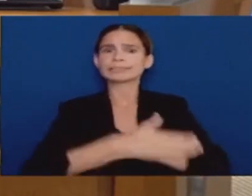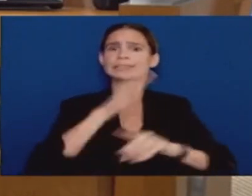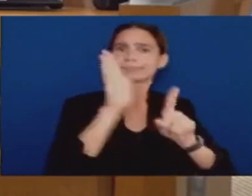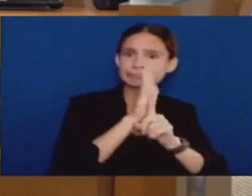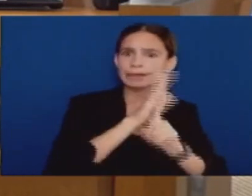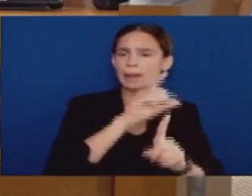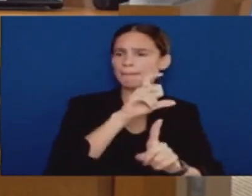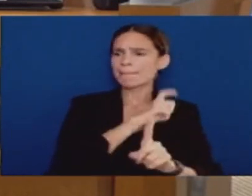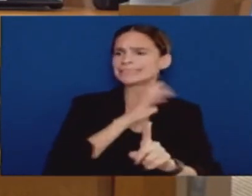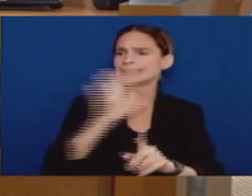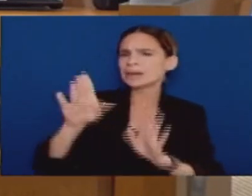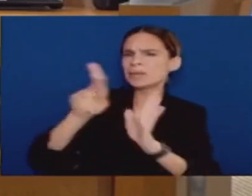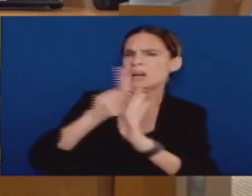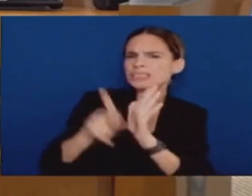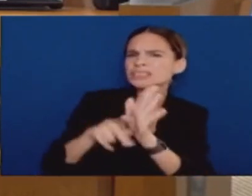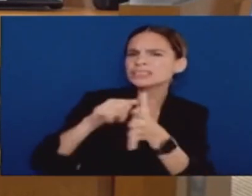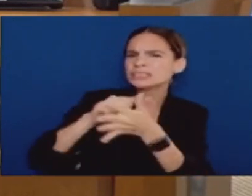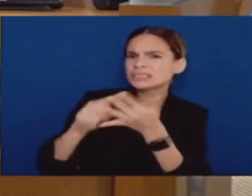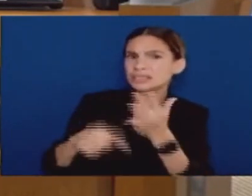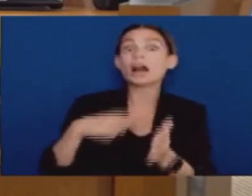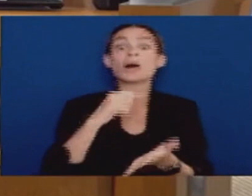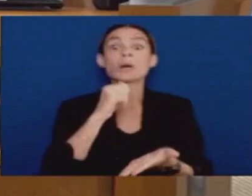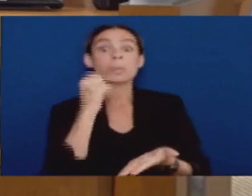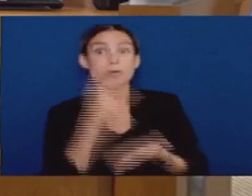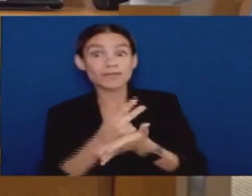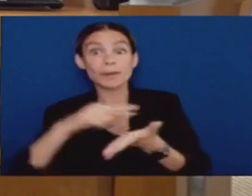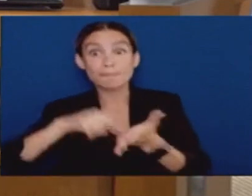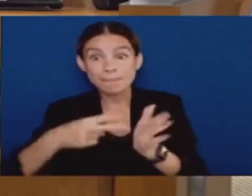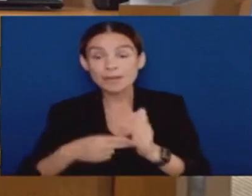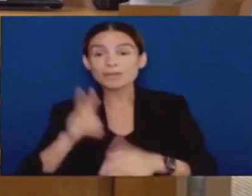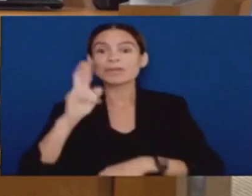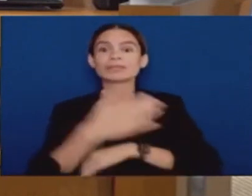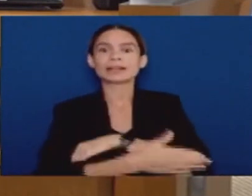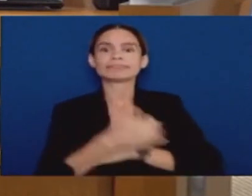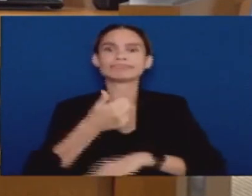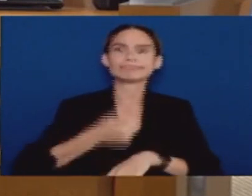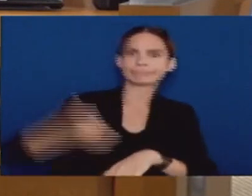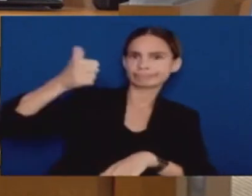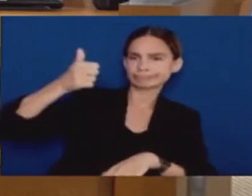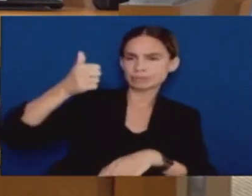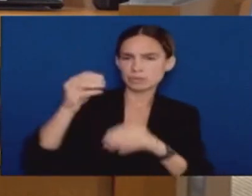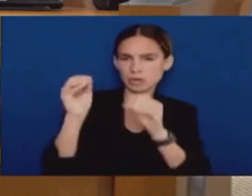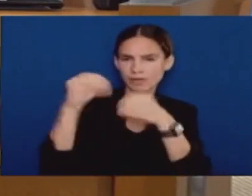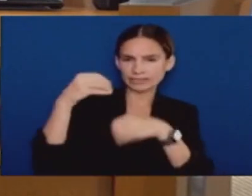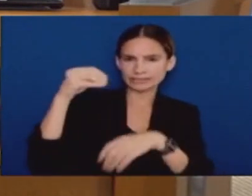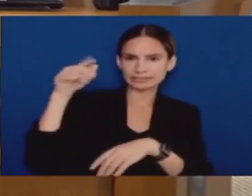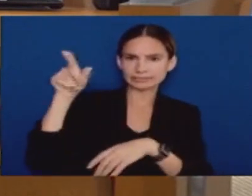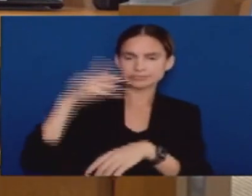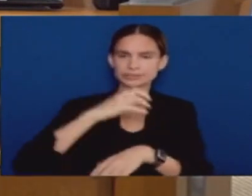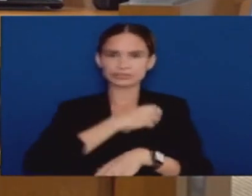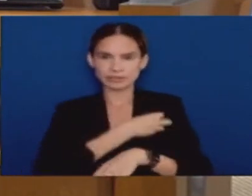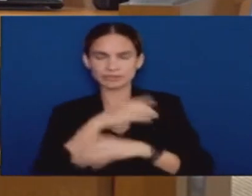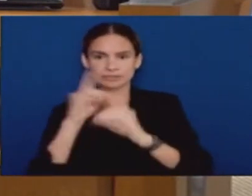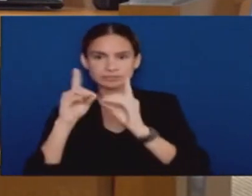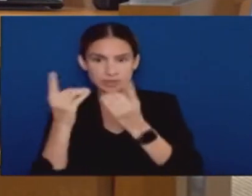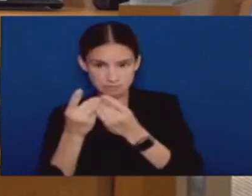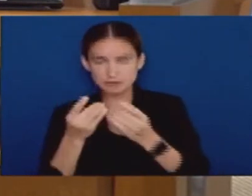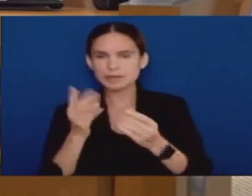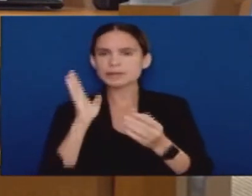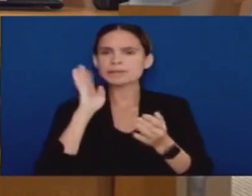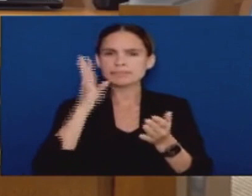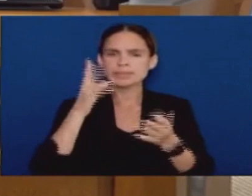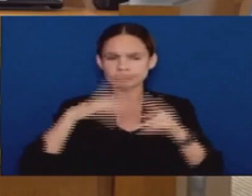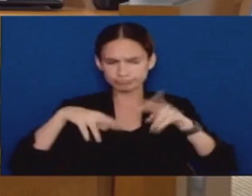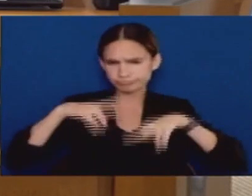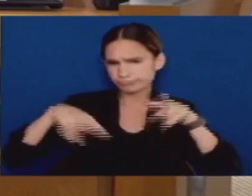County Executive Office and the Riverside County Sheriff's Department and will require a report within 90 days. The review